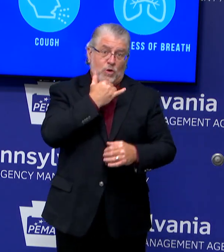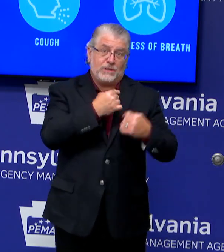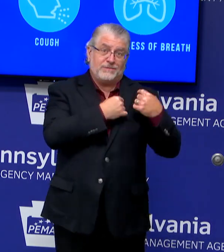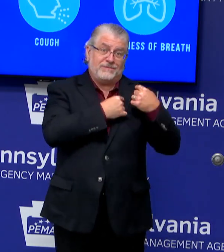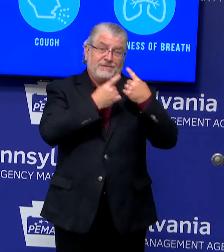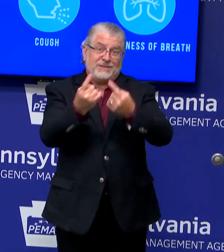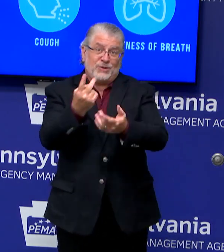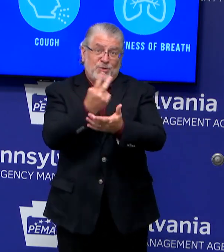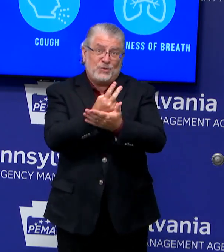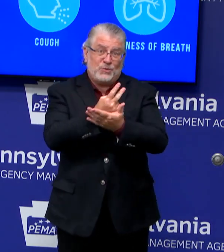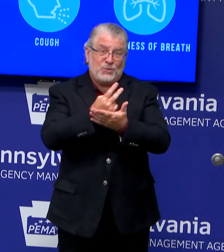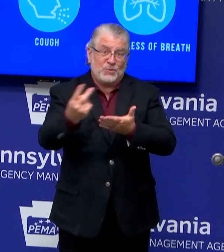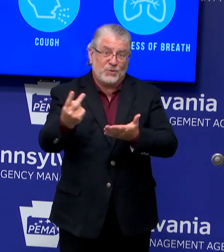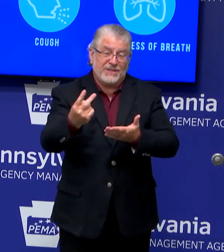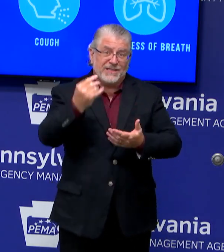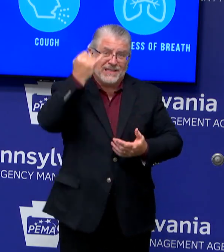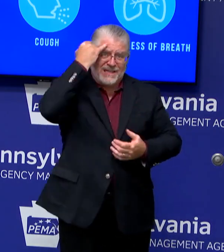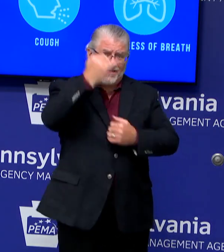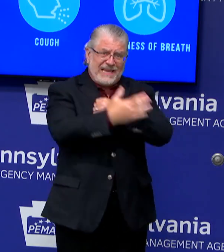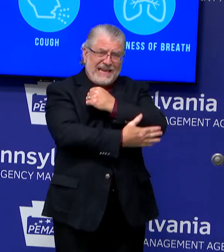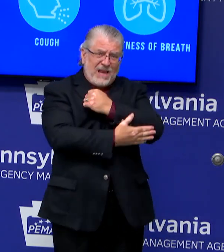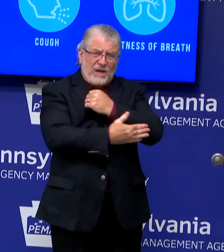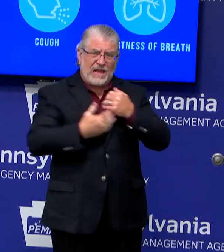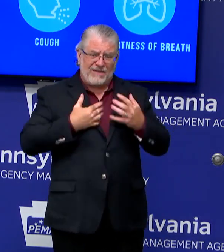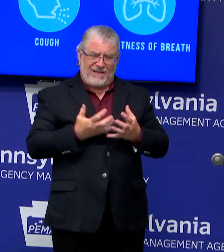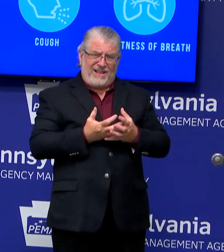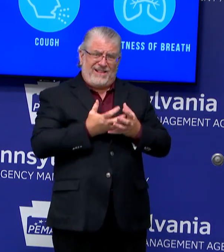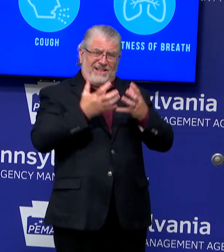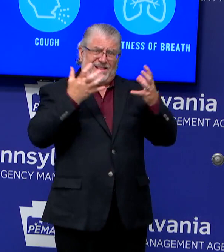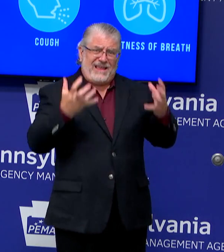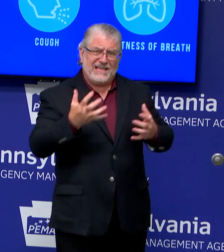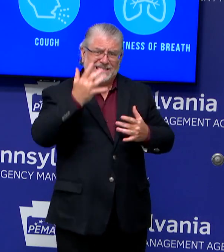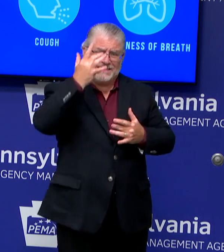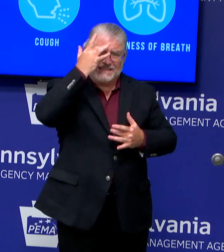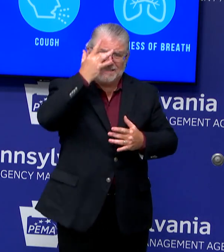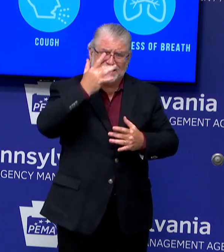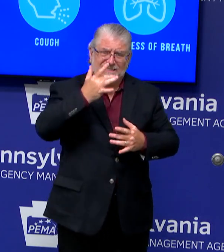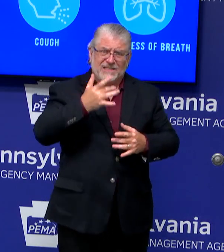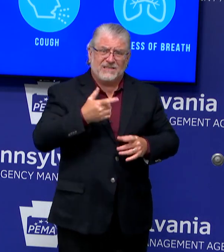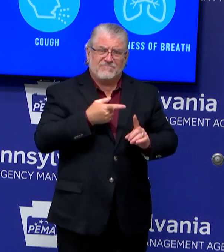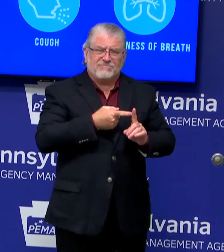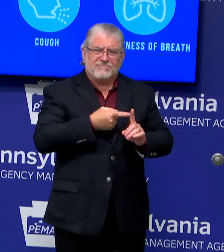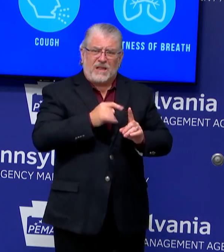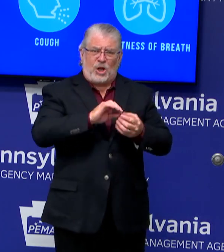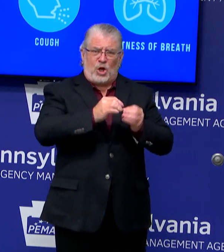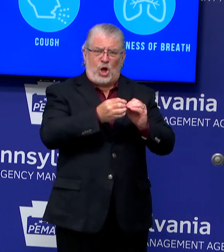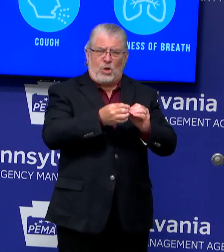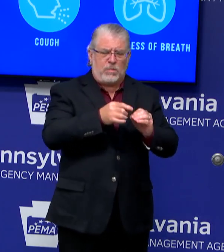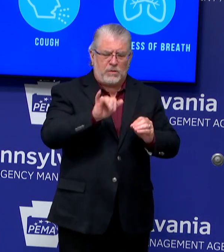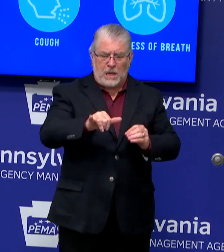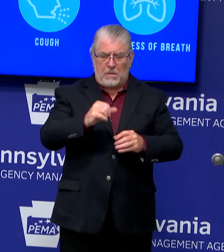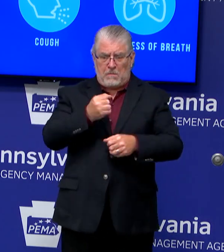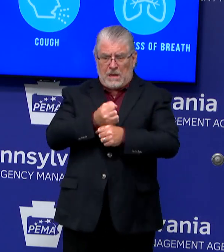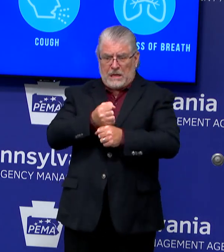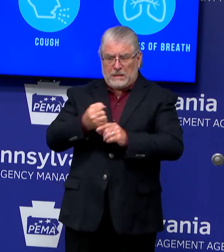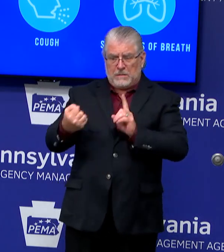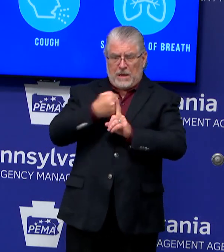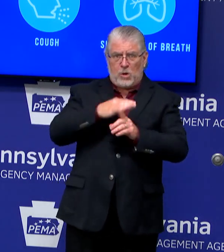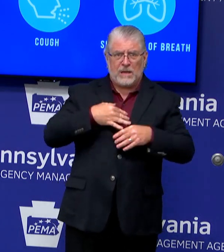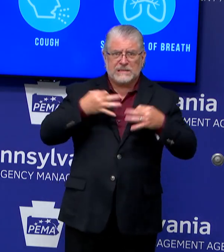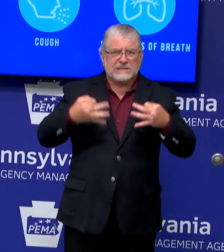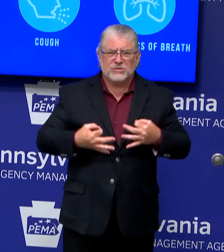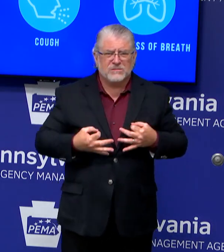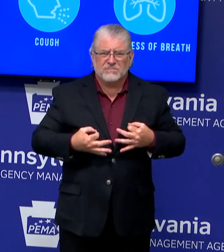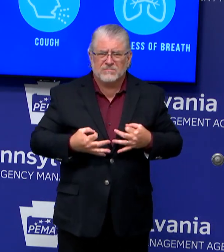if a county had a lot of cases in April, that really doesn't impact our decision whether a county is going to go from yellow to green